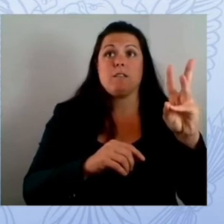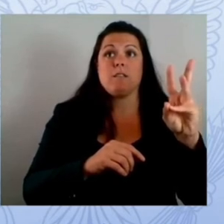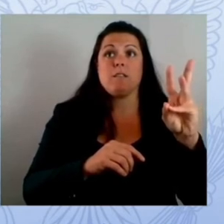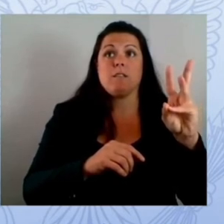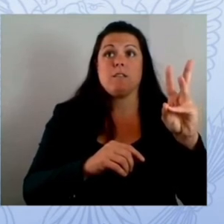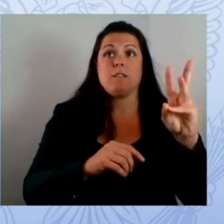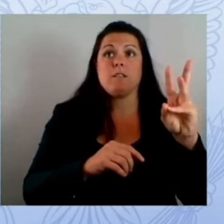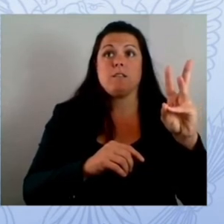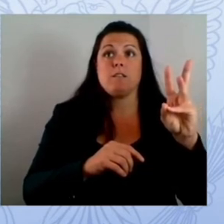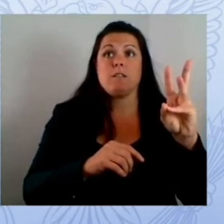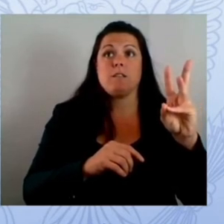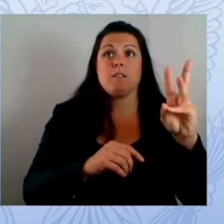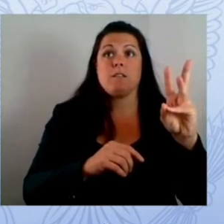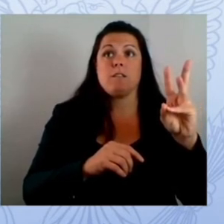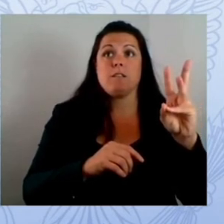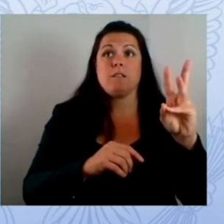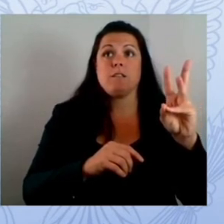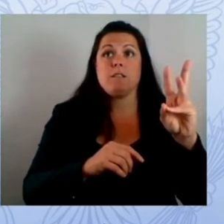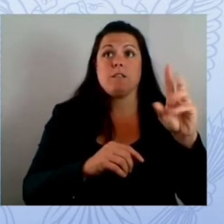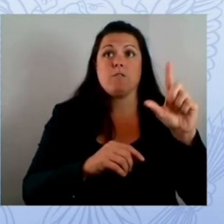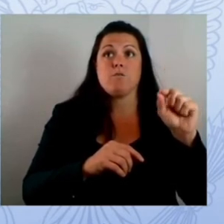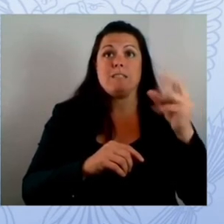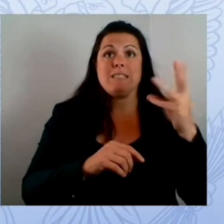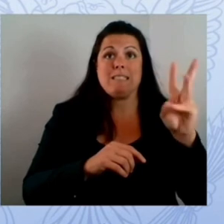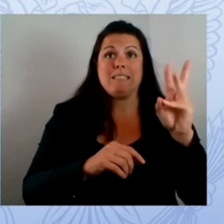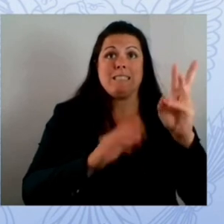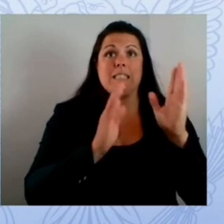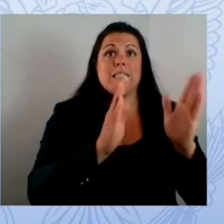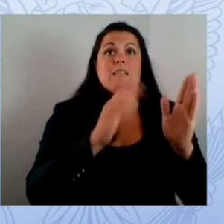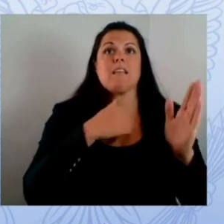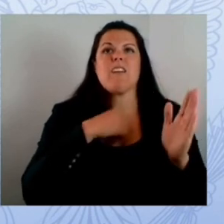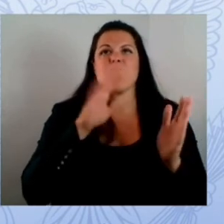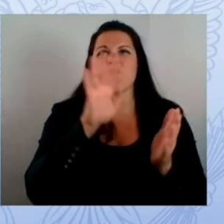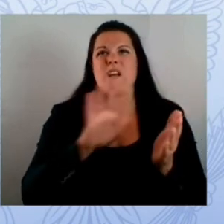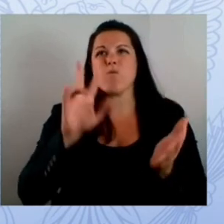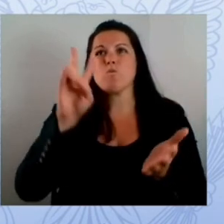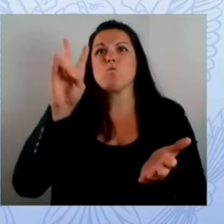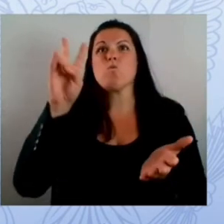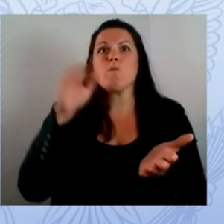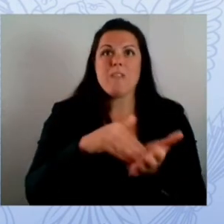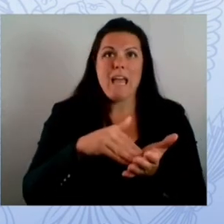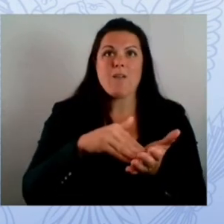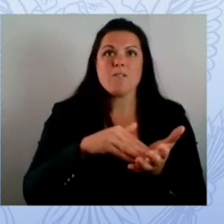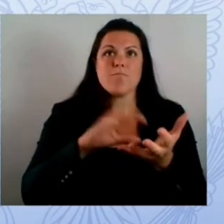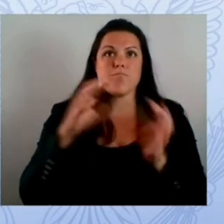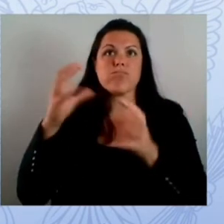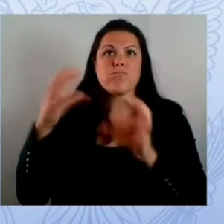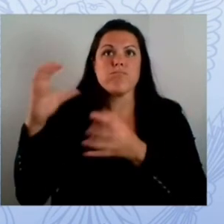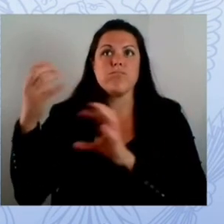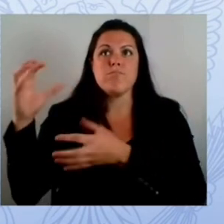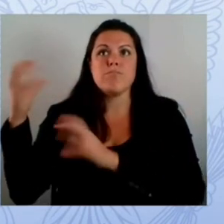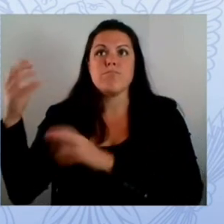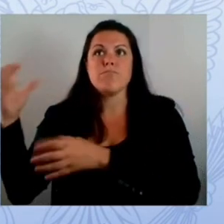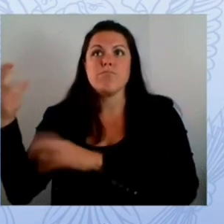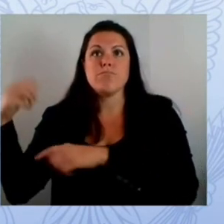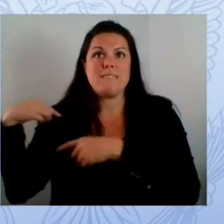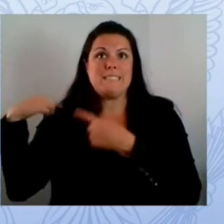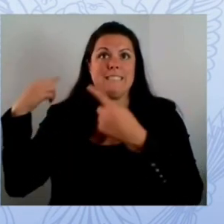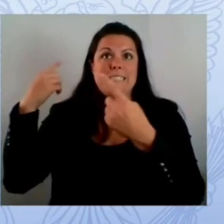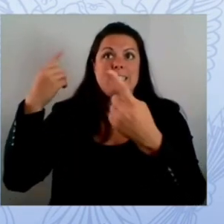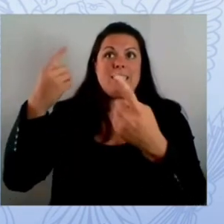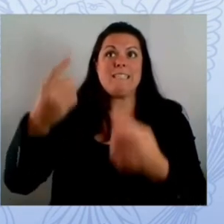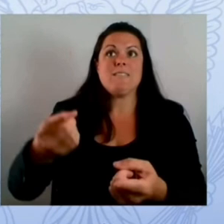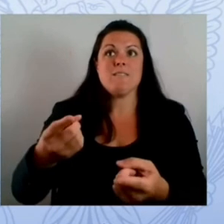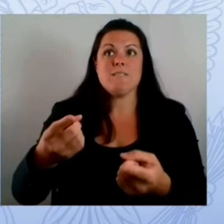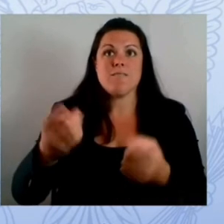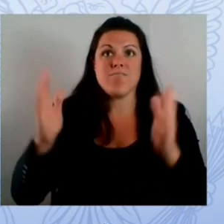an isolated problem that happens sometimes it's pervasive enough that action is necessary and as ann said in the beginning it's